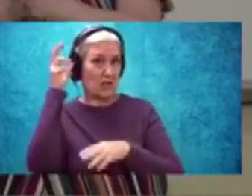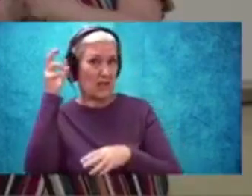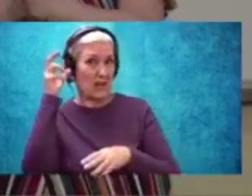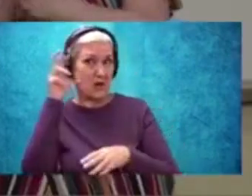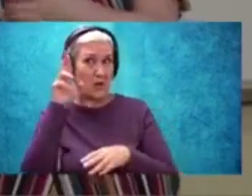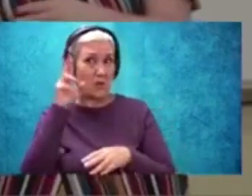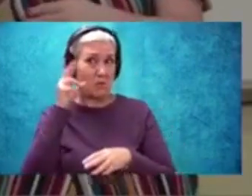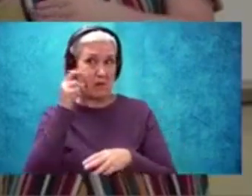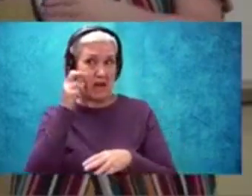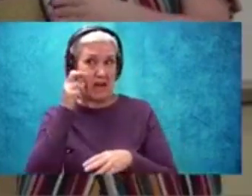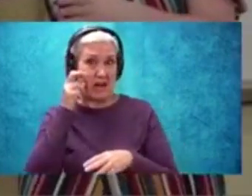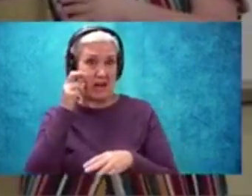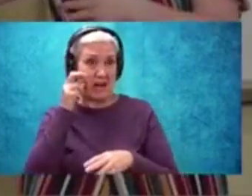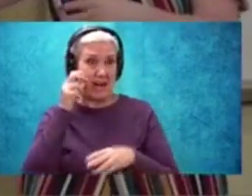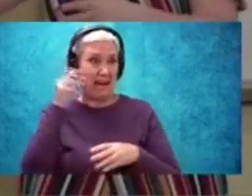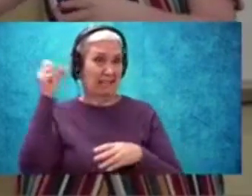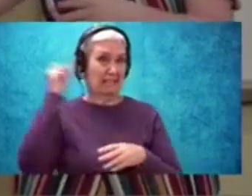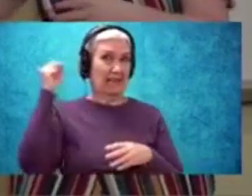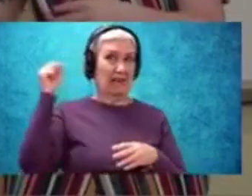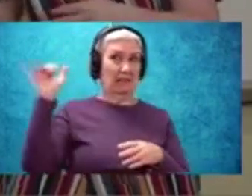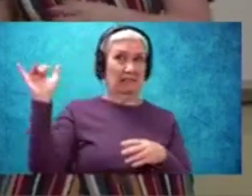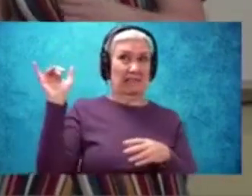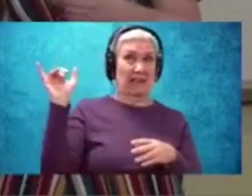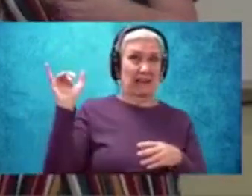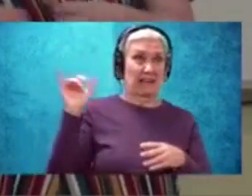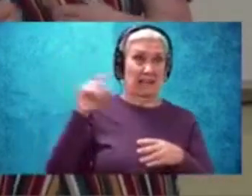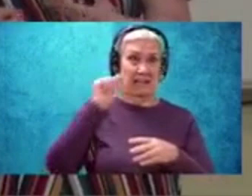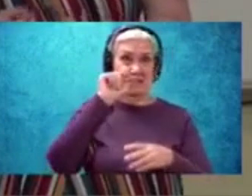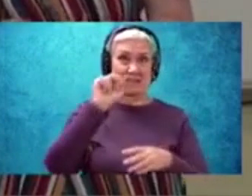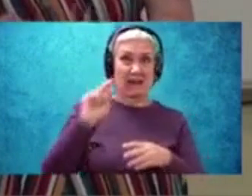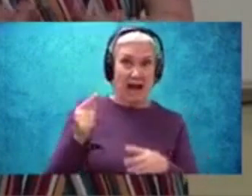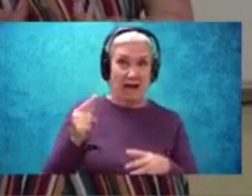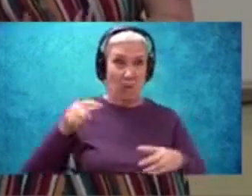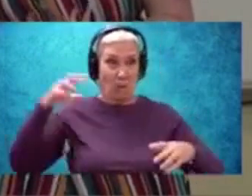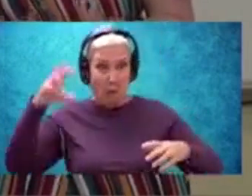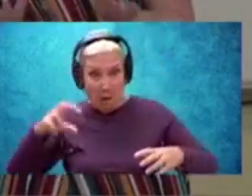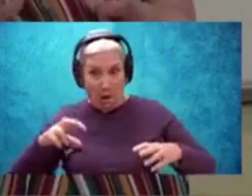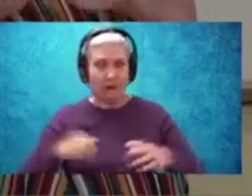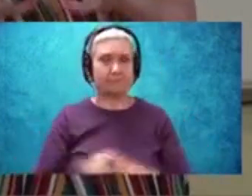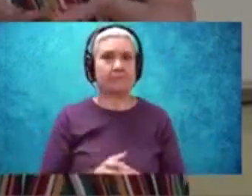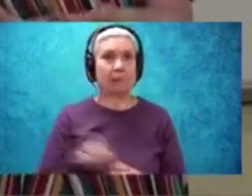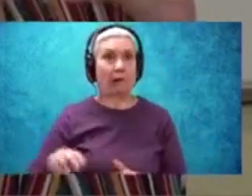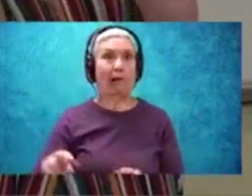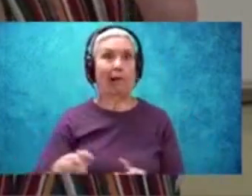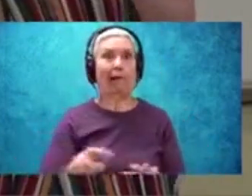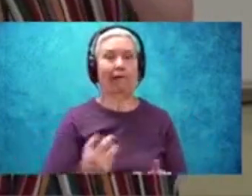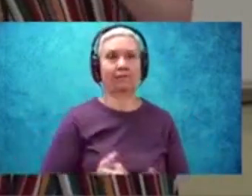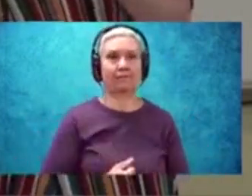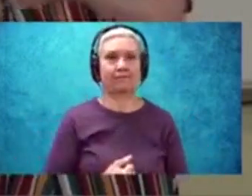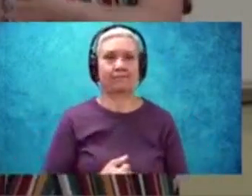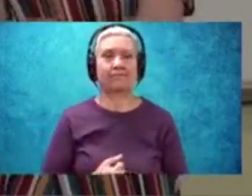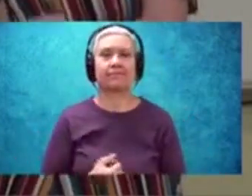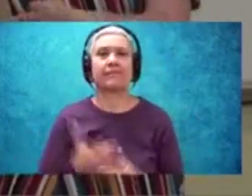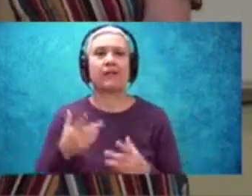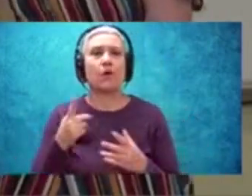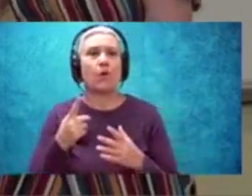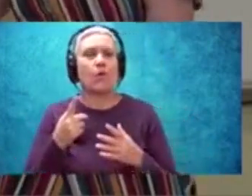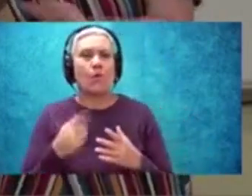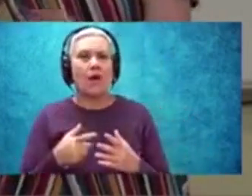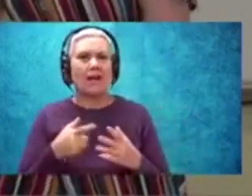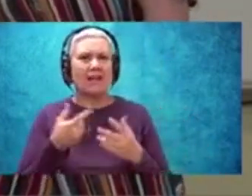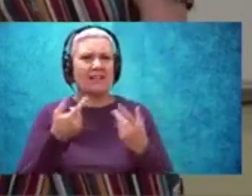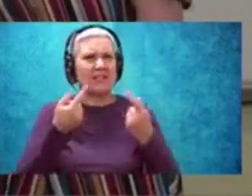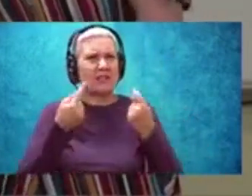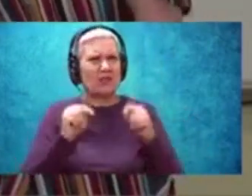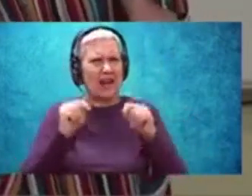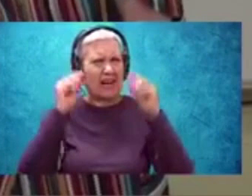your house. But definitely not the description we see here. So maybe what are some themes that we could use to say, what is she trying to teach